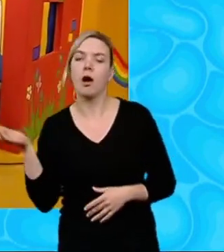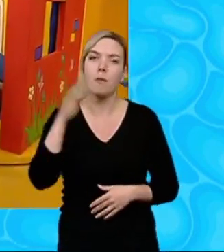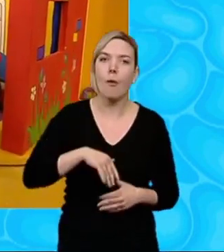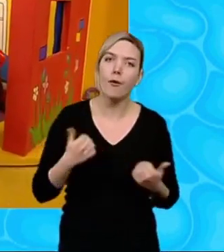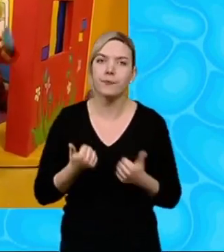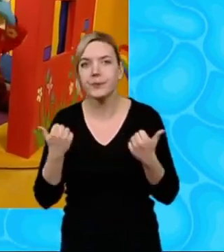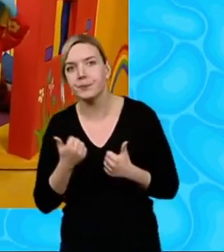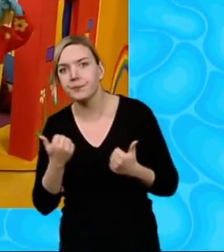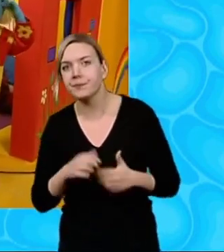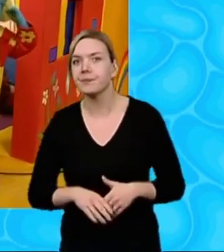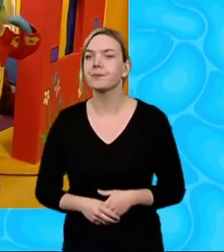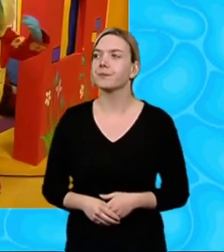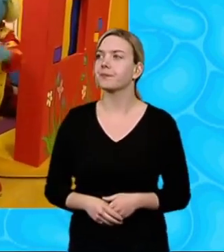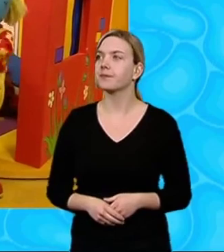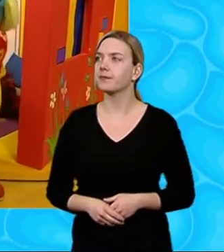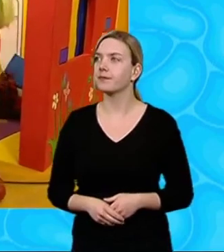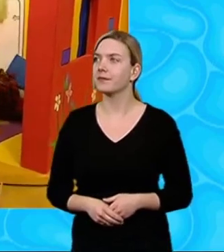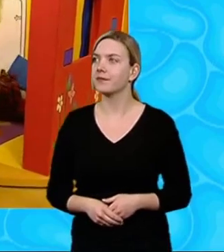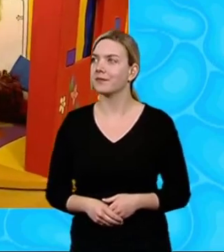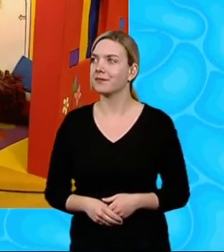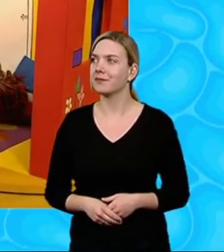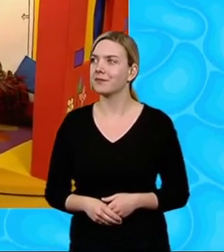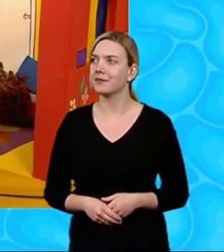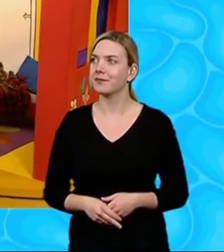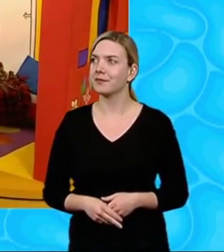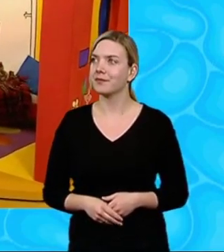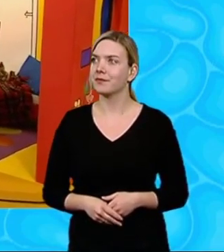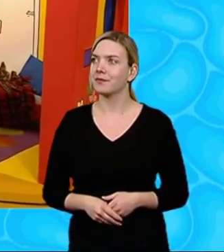then Here you are, Fizz Come on, Izzles Thank you For coming